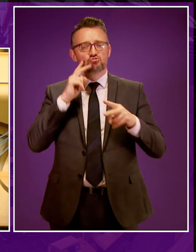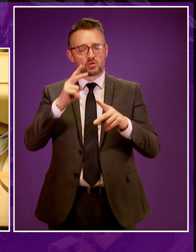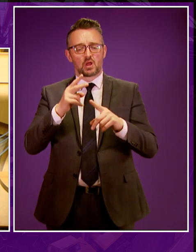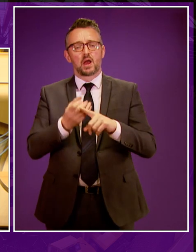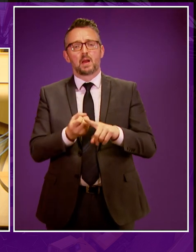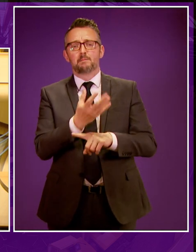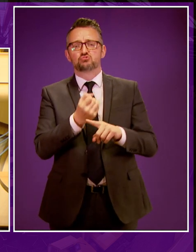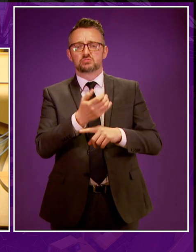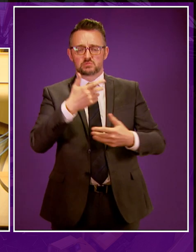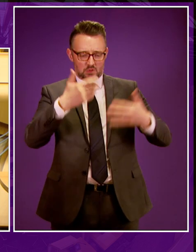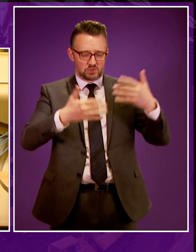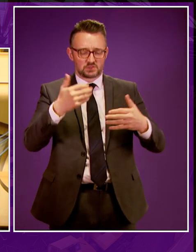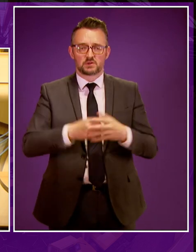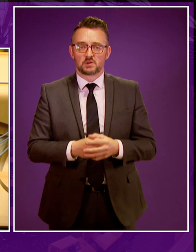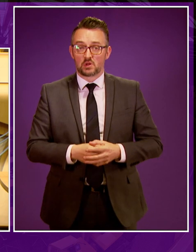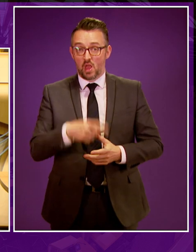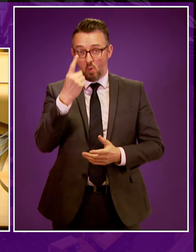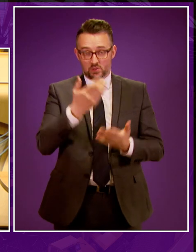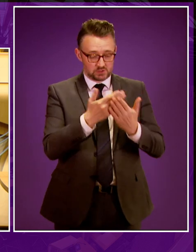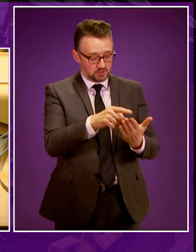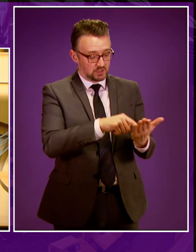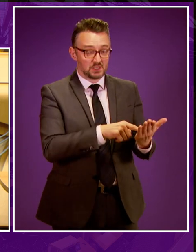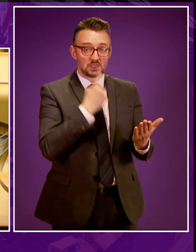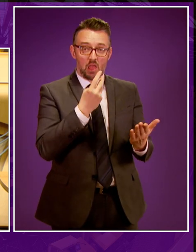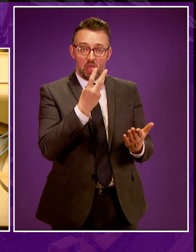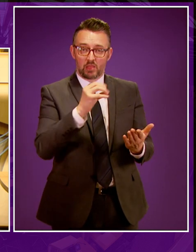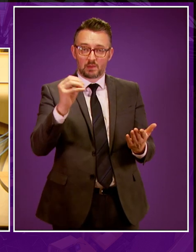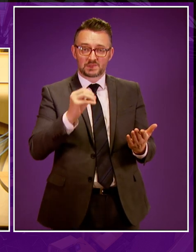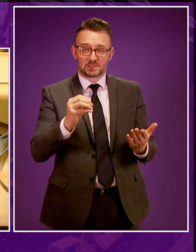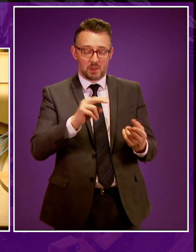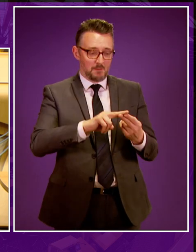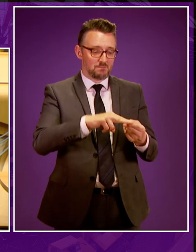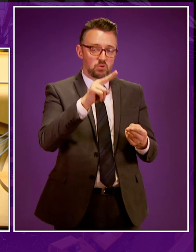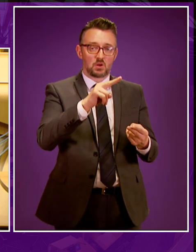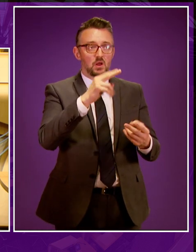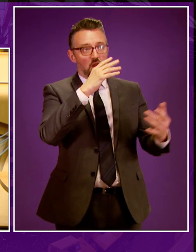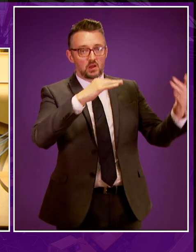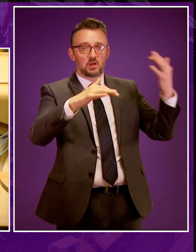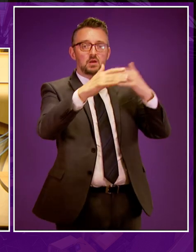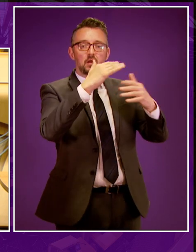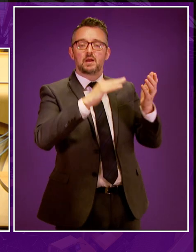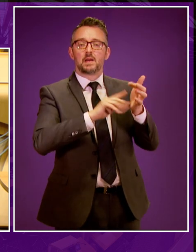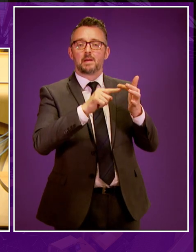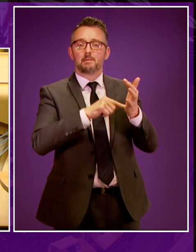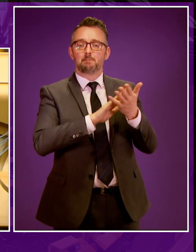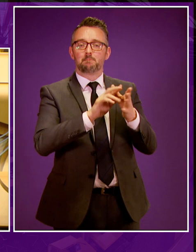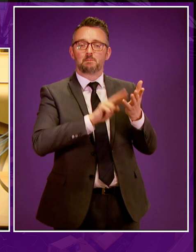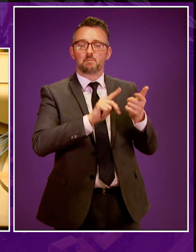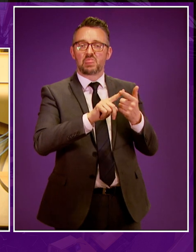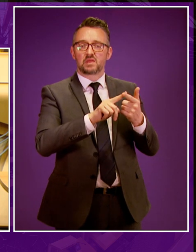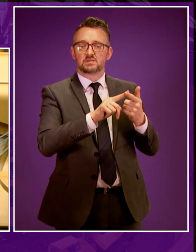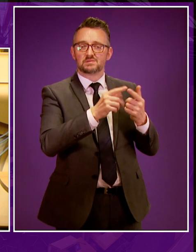in that time. One study has highlighted a 30% increase in atmospheric methane concentrations between